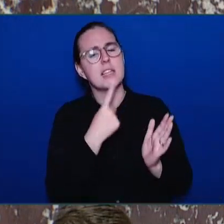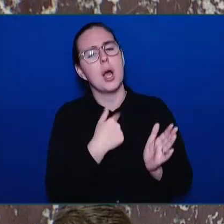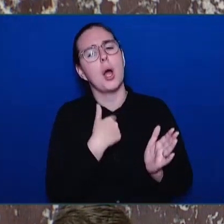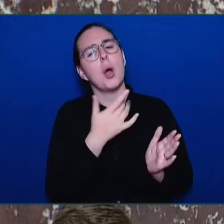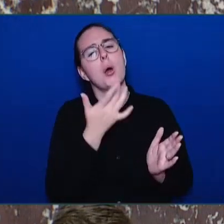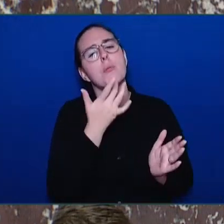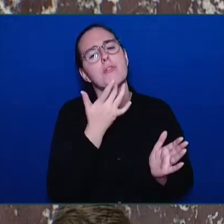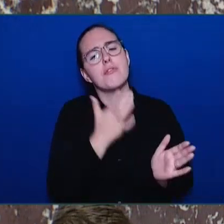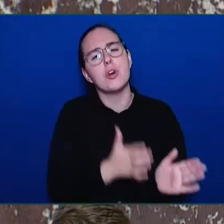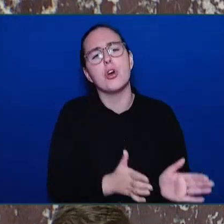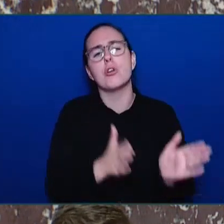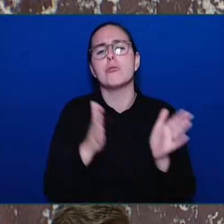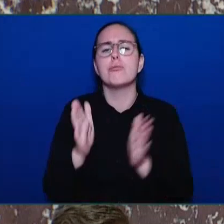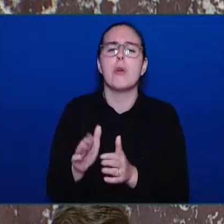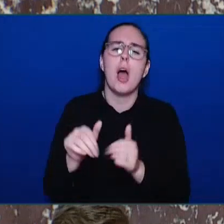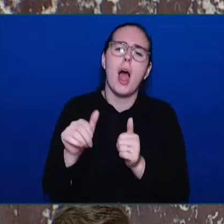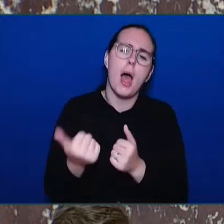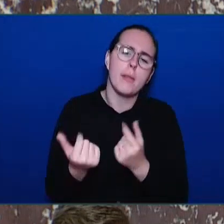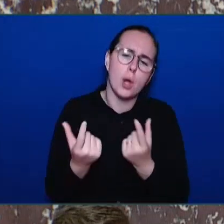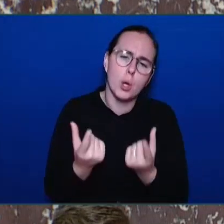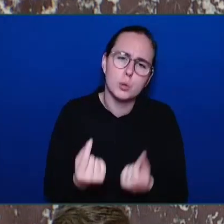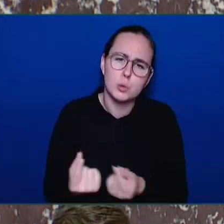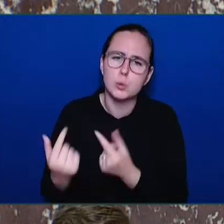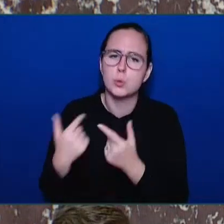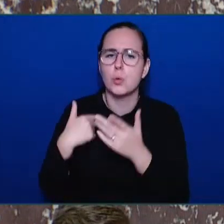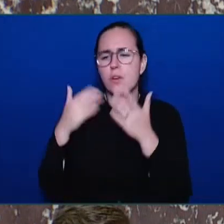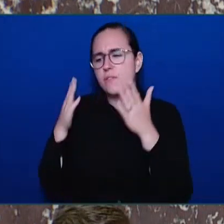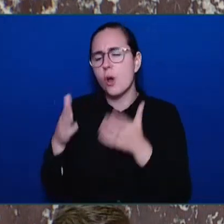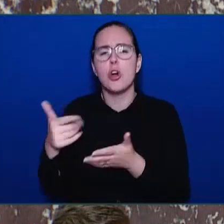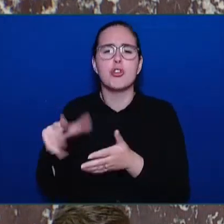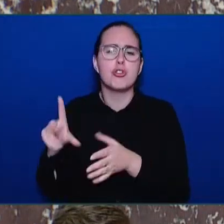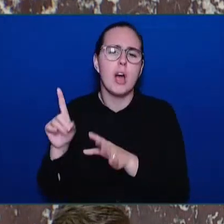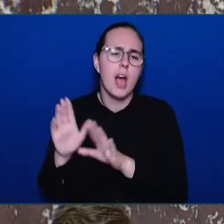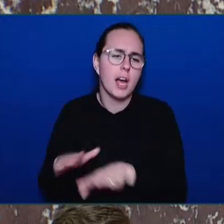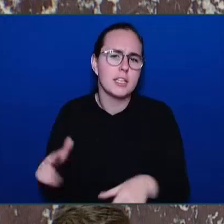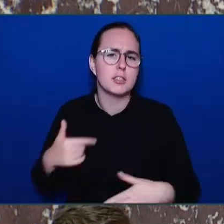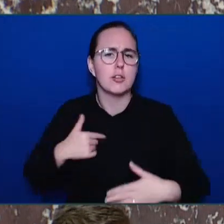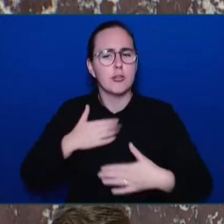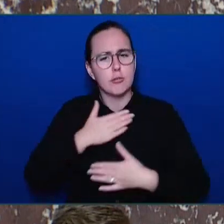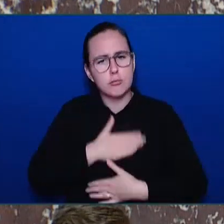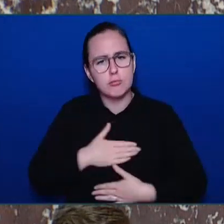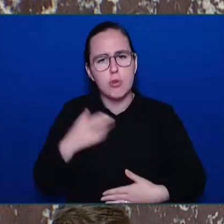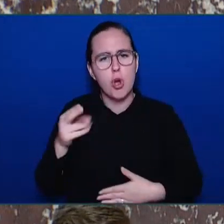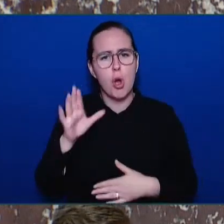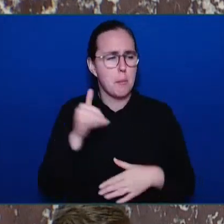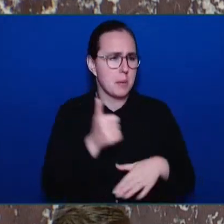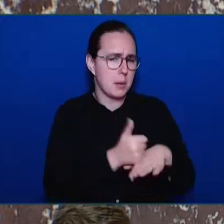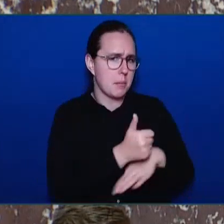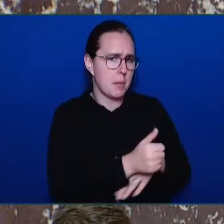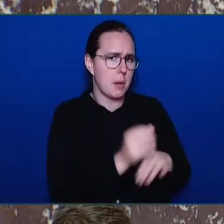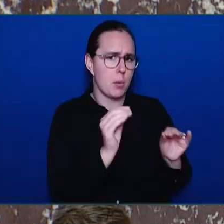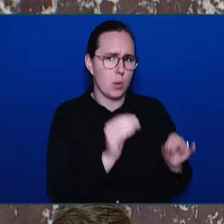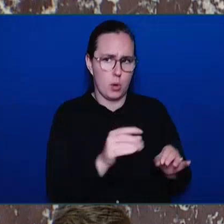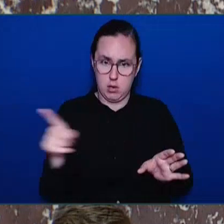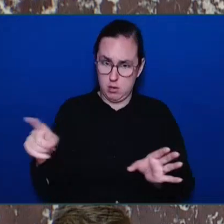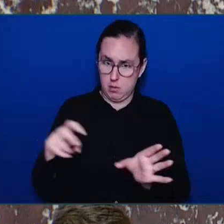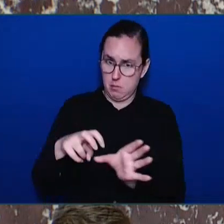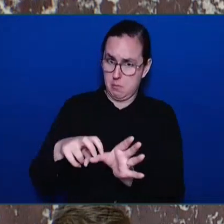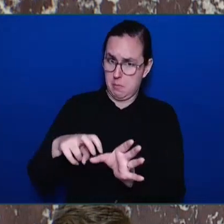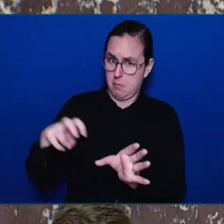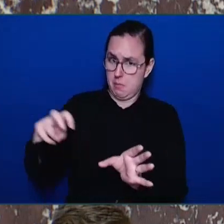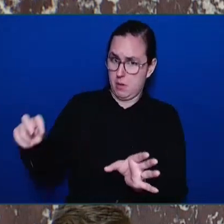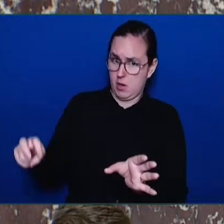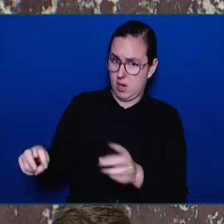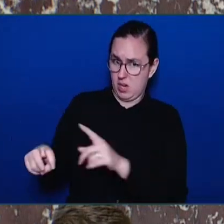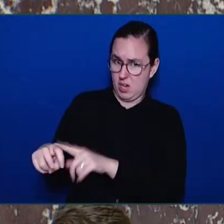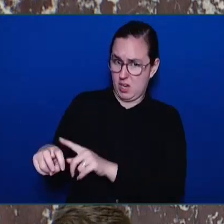grandkids and hobbies, end quote, and no one can fault someone for that. But it's a resignation, Mr. Speaker, after only a few weeks on the job. Can the